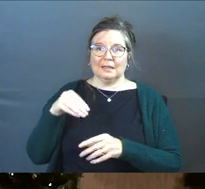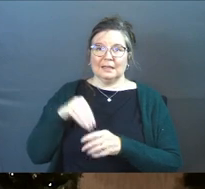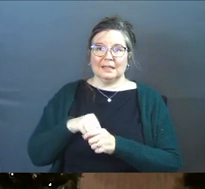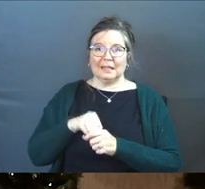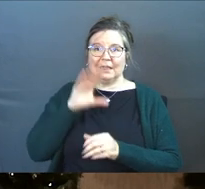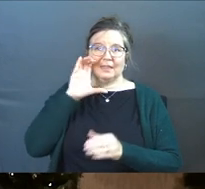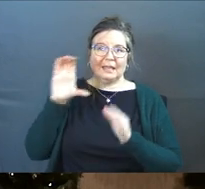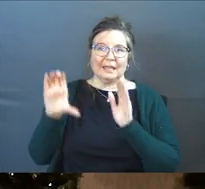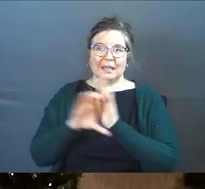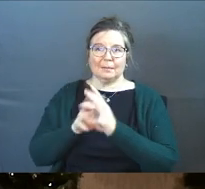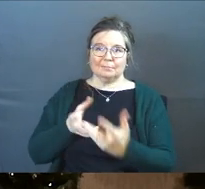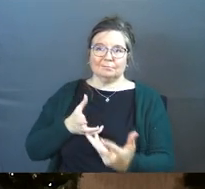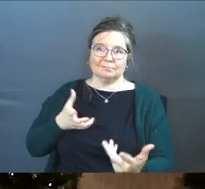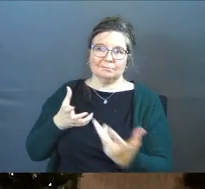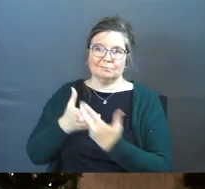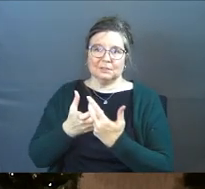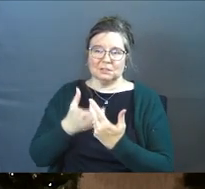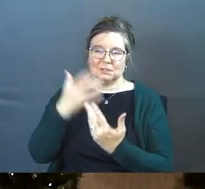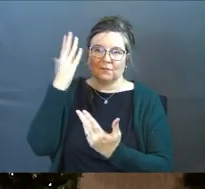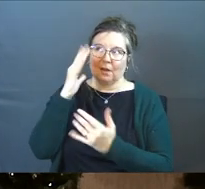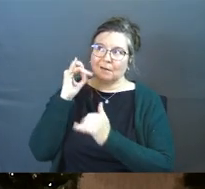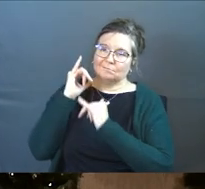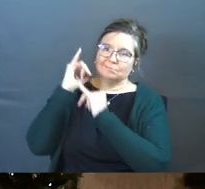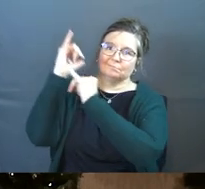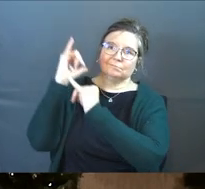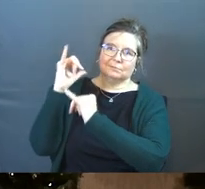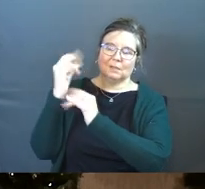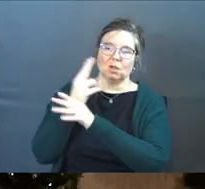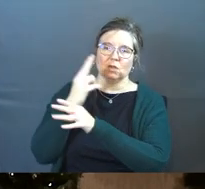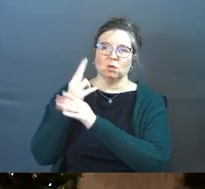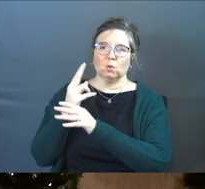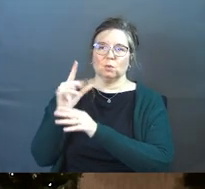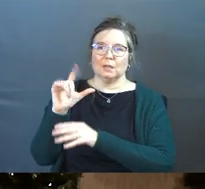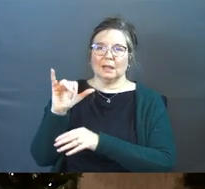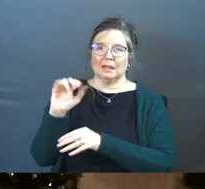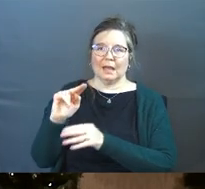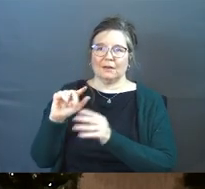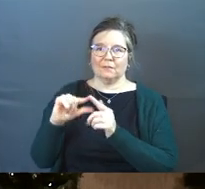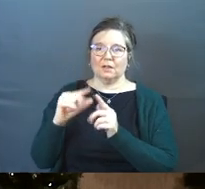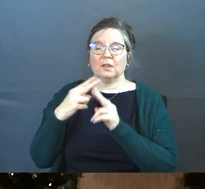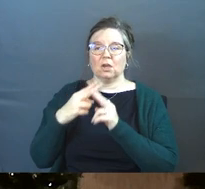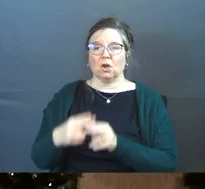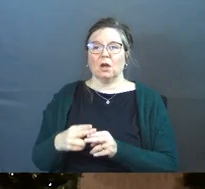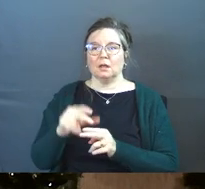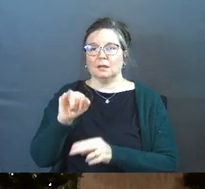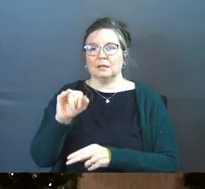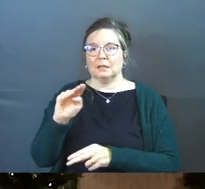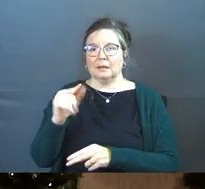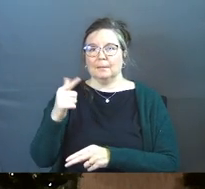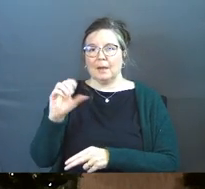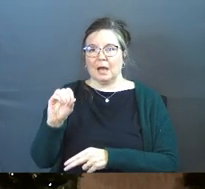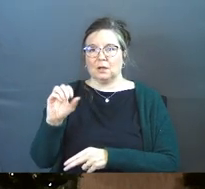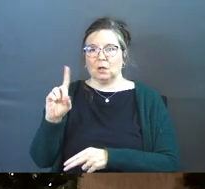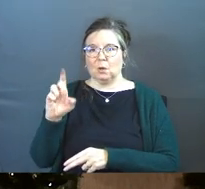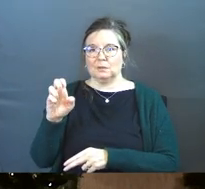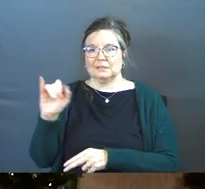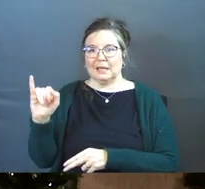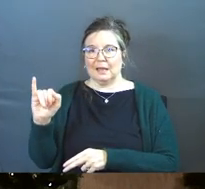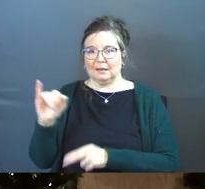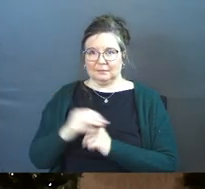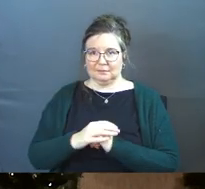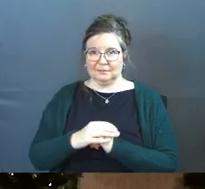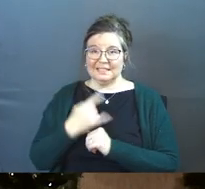the image of God, in the likeness of God. They use a Latin phrase for it. They call it the Imago Dei. Say Imago Dei.